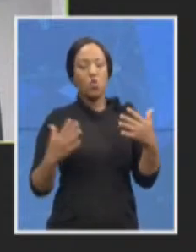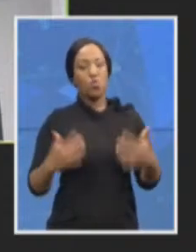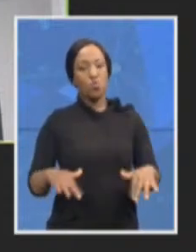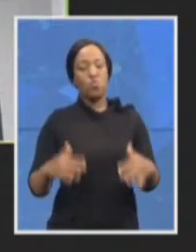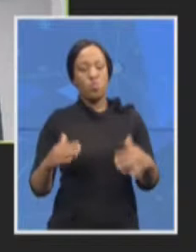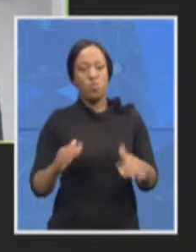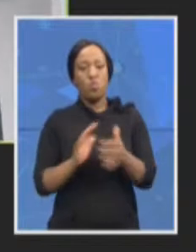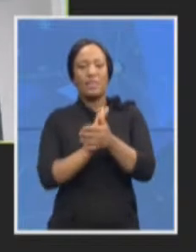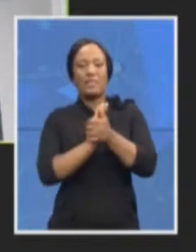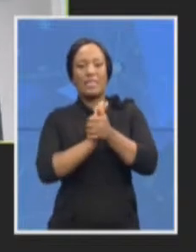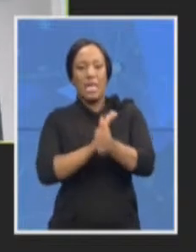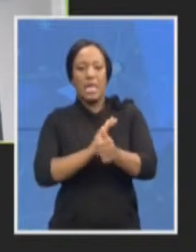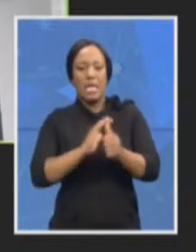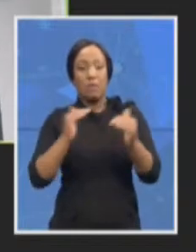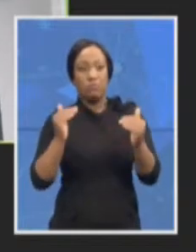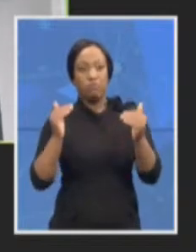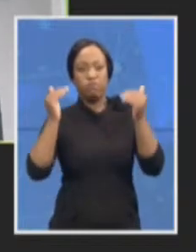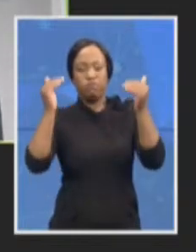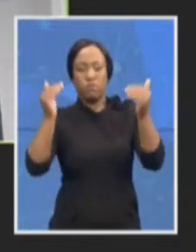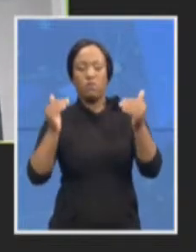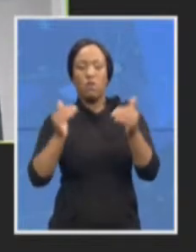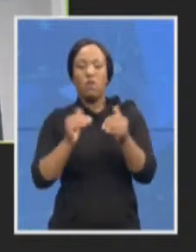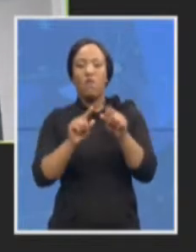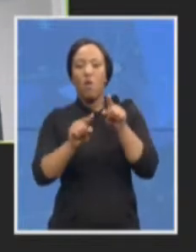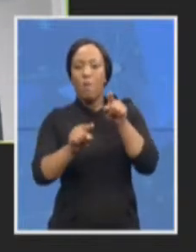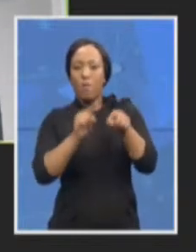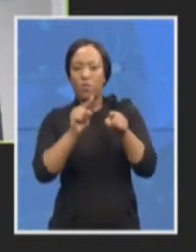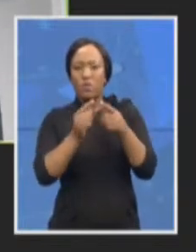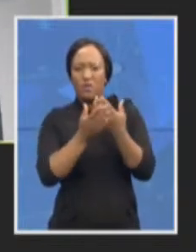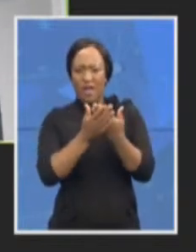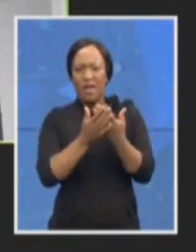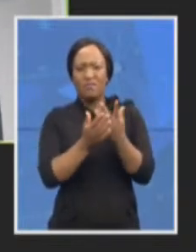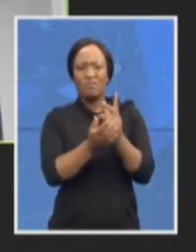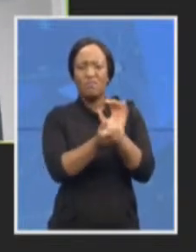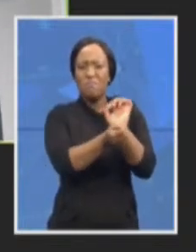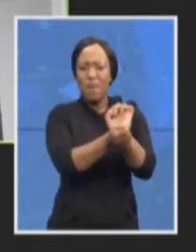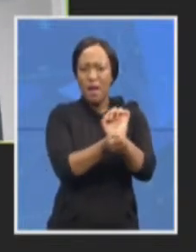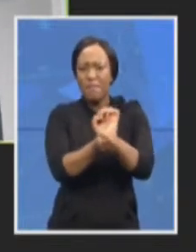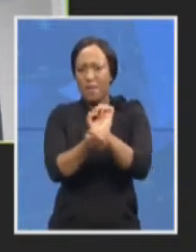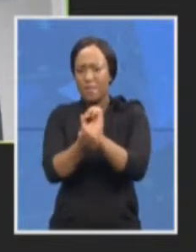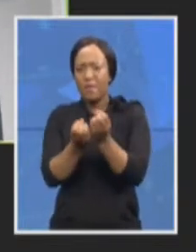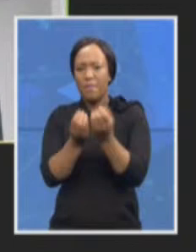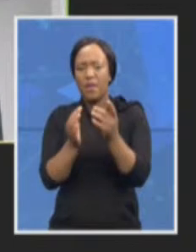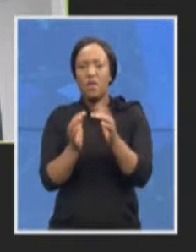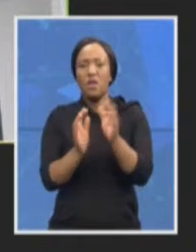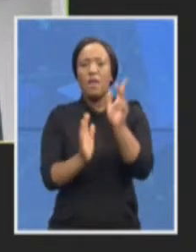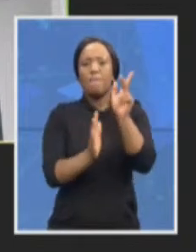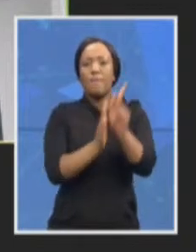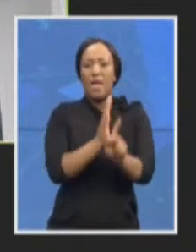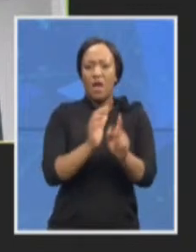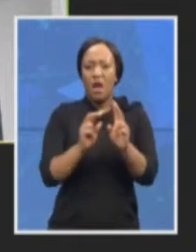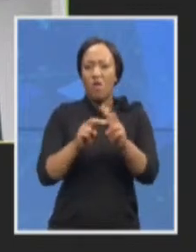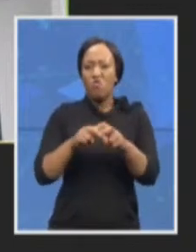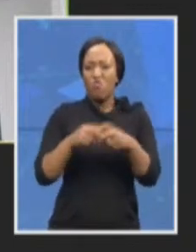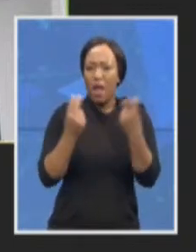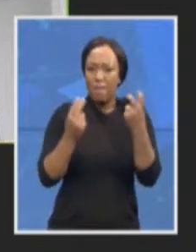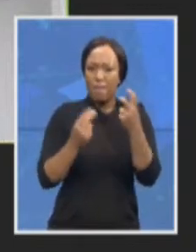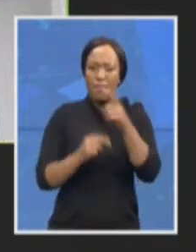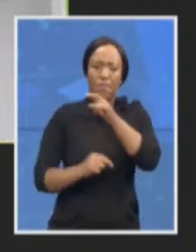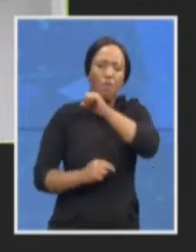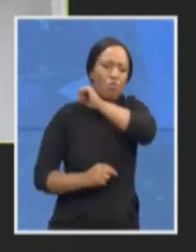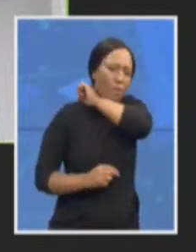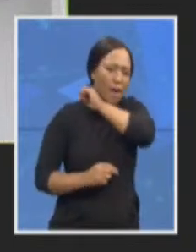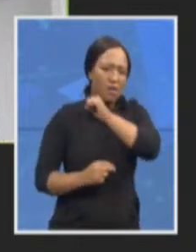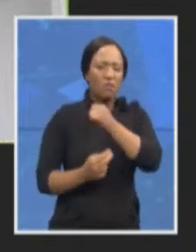can prosecute lots of serious murders rapes robberies and the idea was that in the specialized commercial